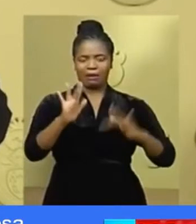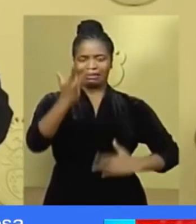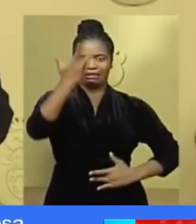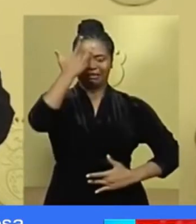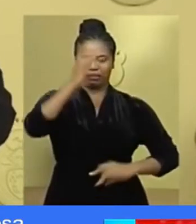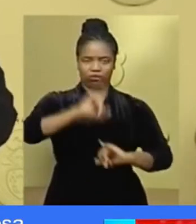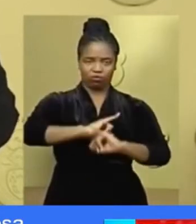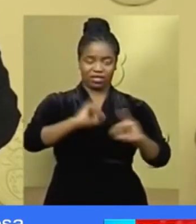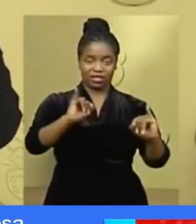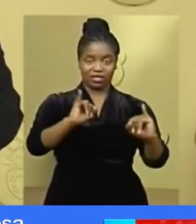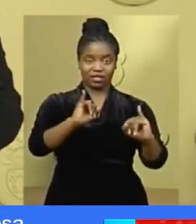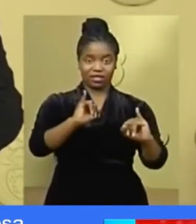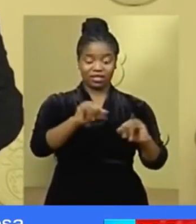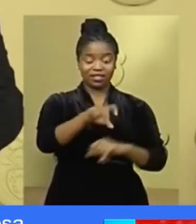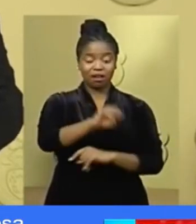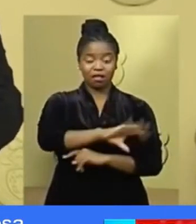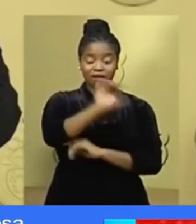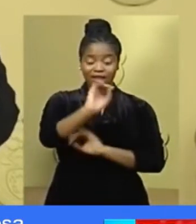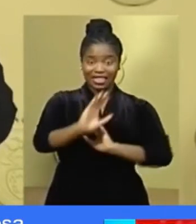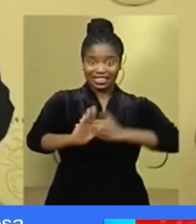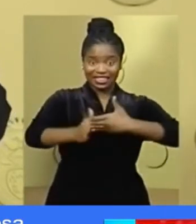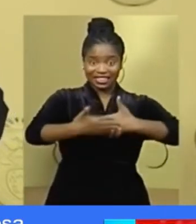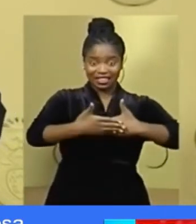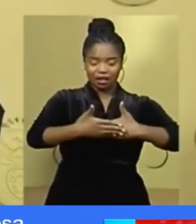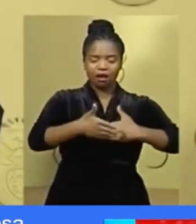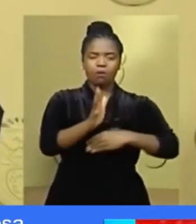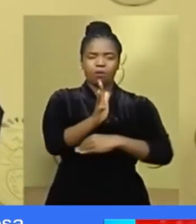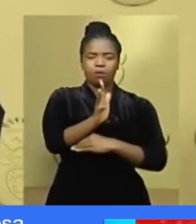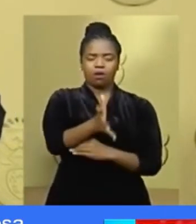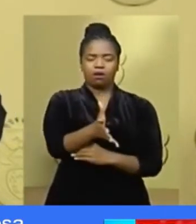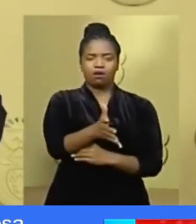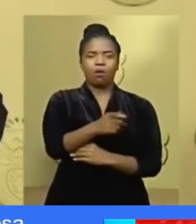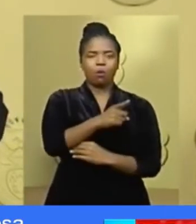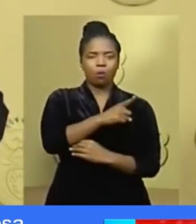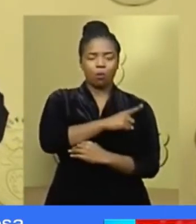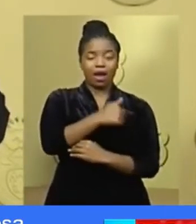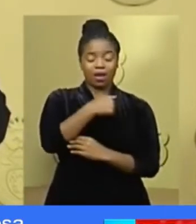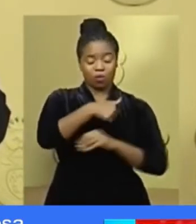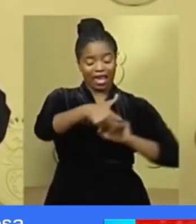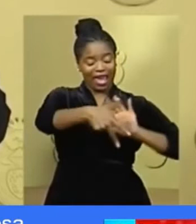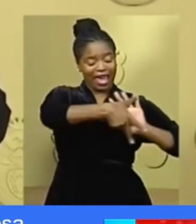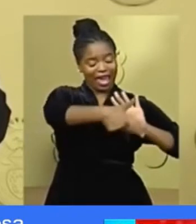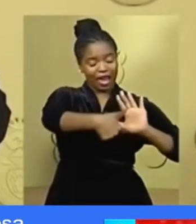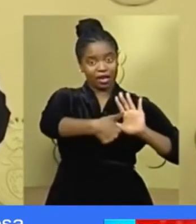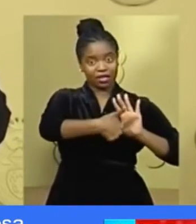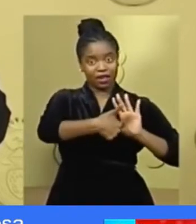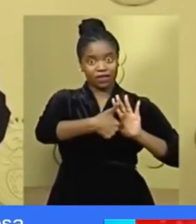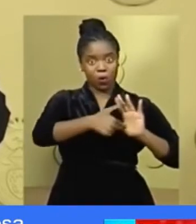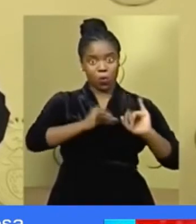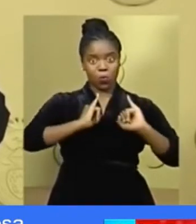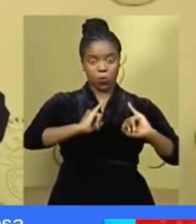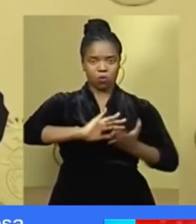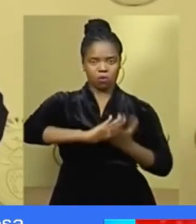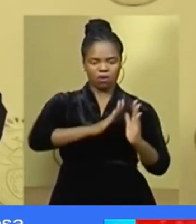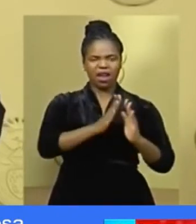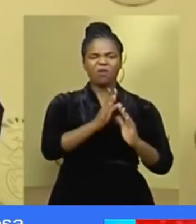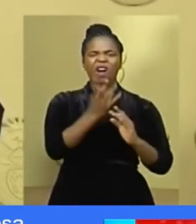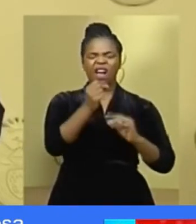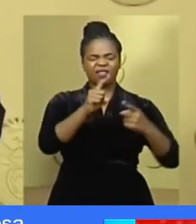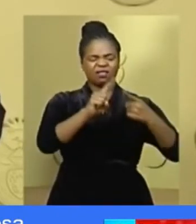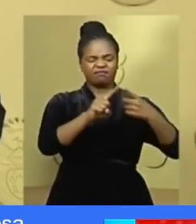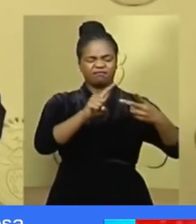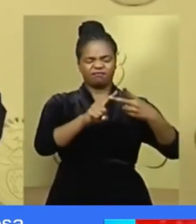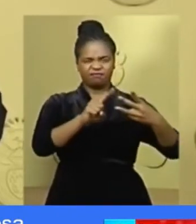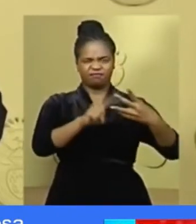lockdown will be enacted in terms of the Disaster Management Act and will entail the following.